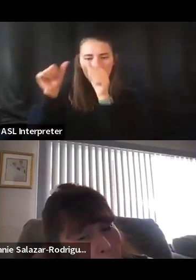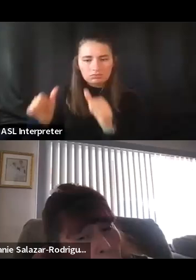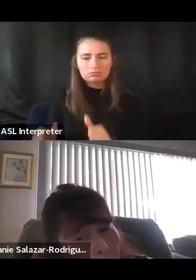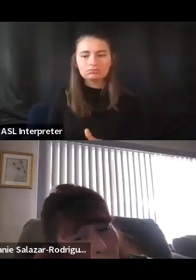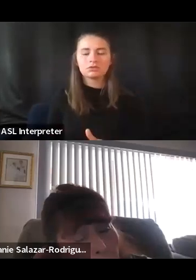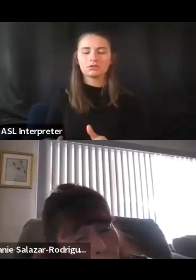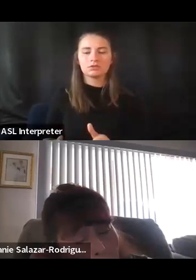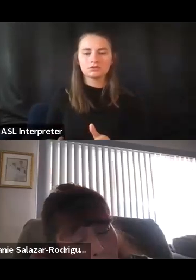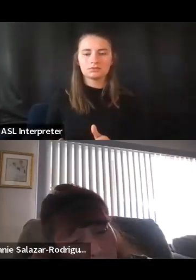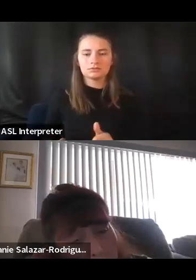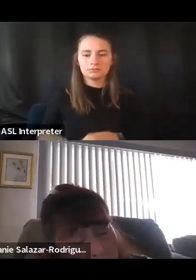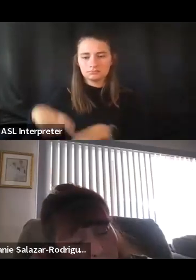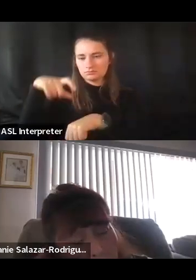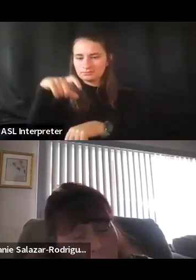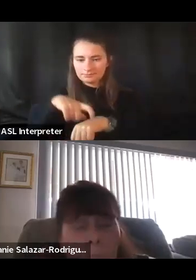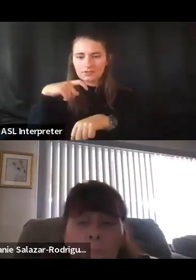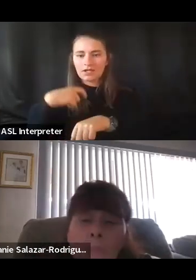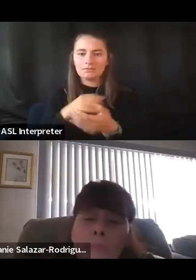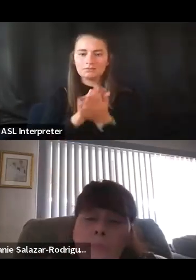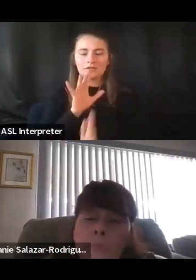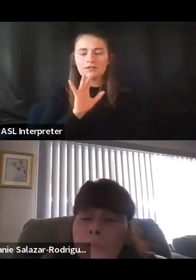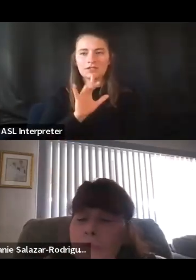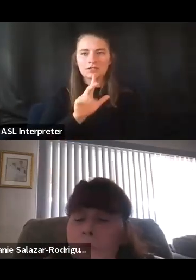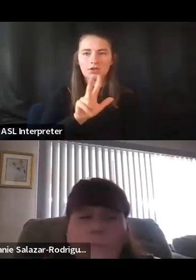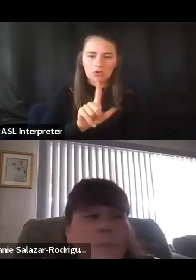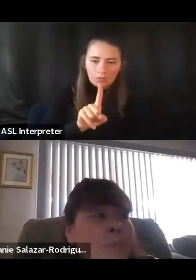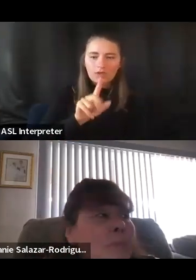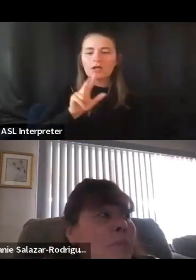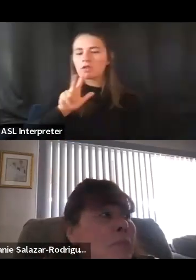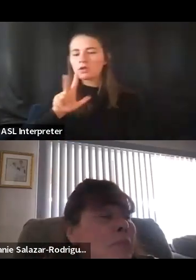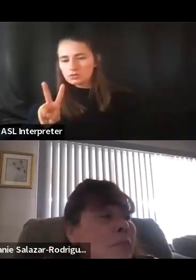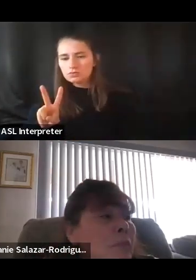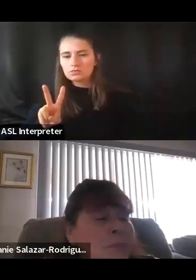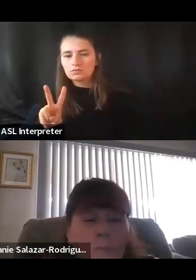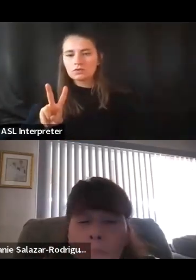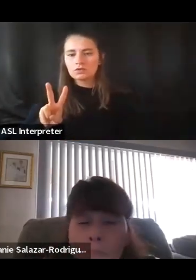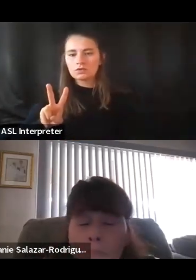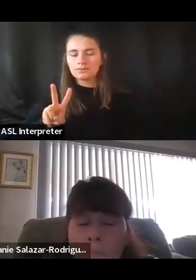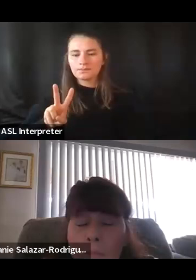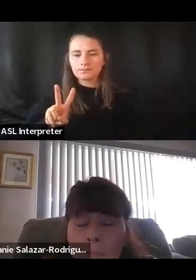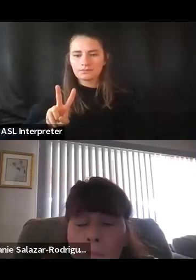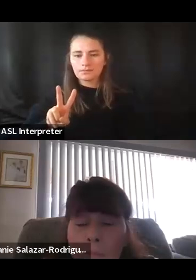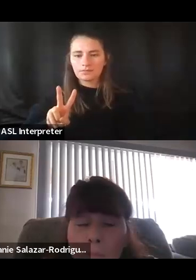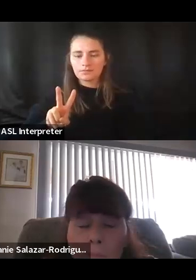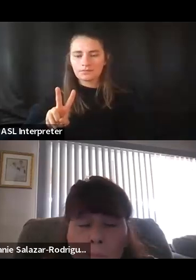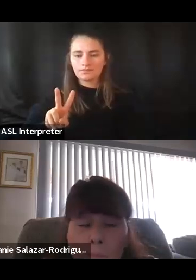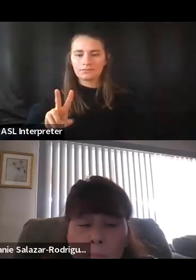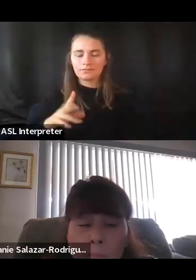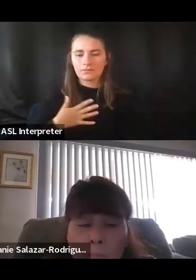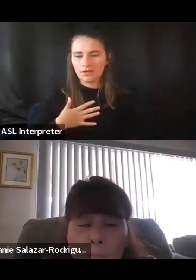By the time I was 31, 32 years old, I lost all my functional,